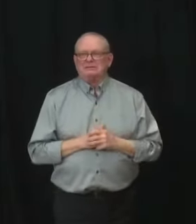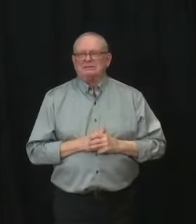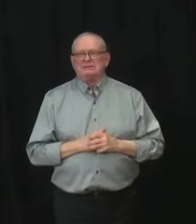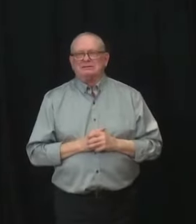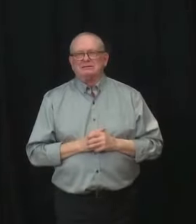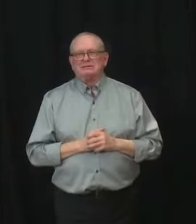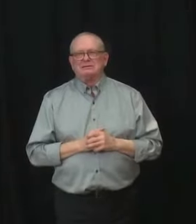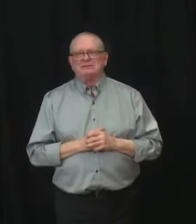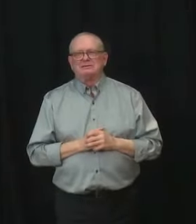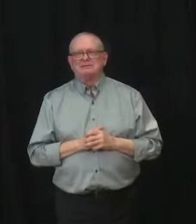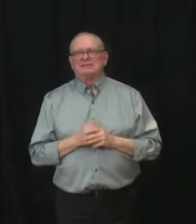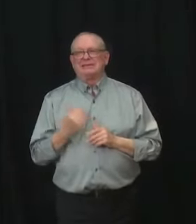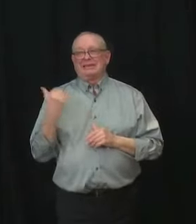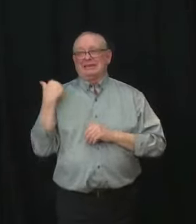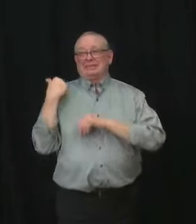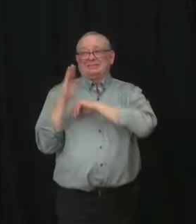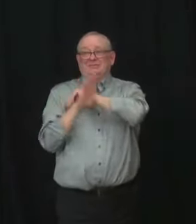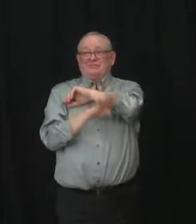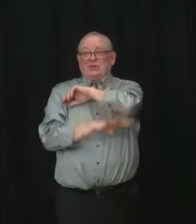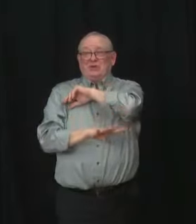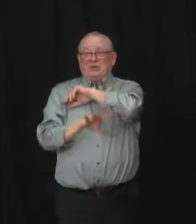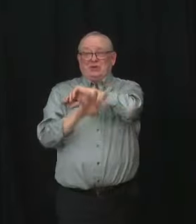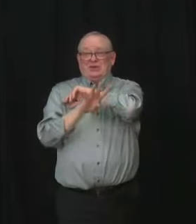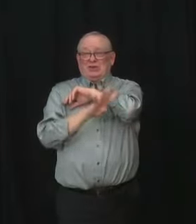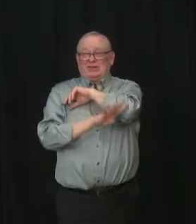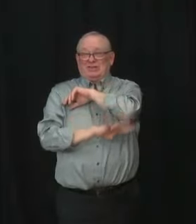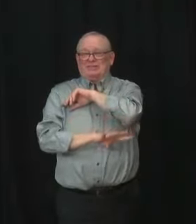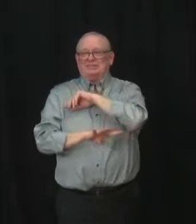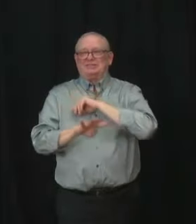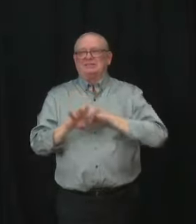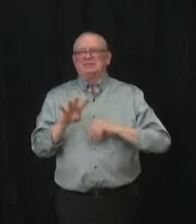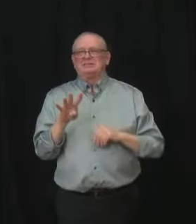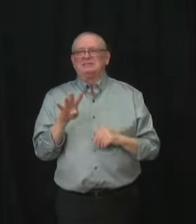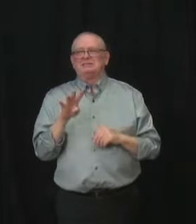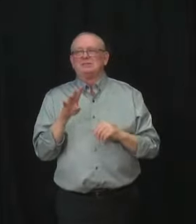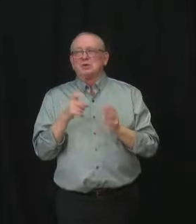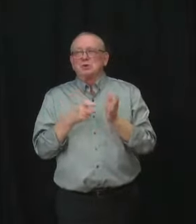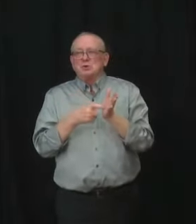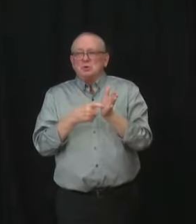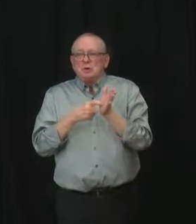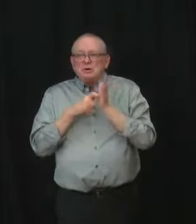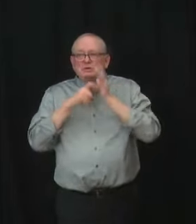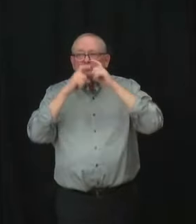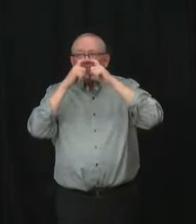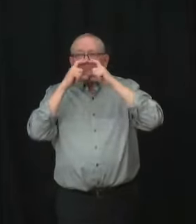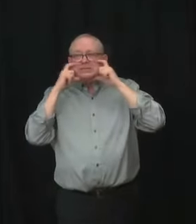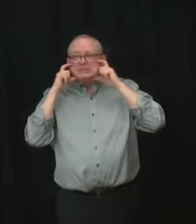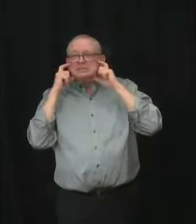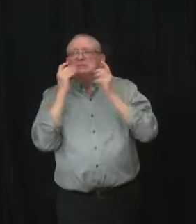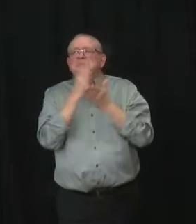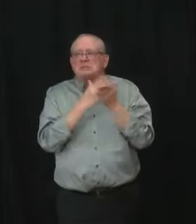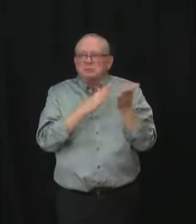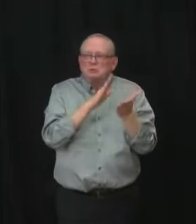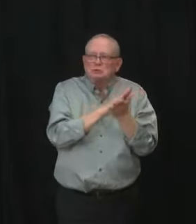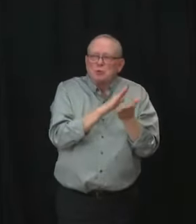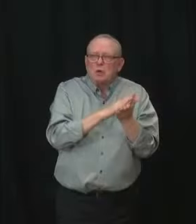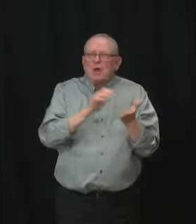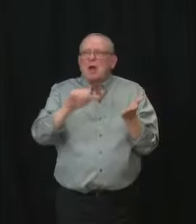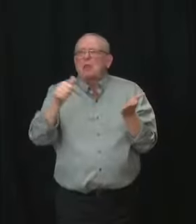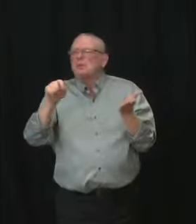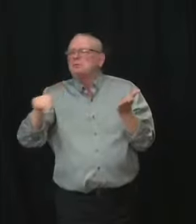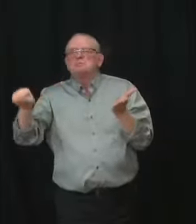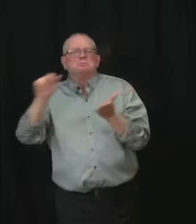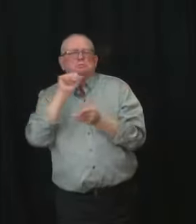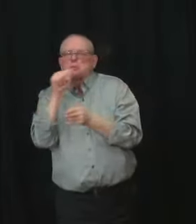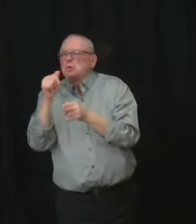the fall where we had masking in some schools and not in others. We did observe differences in outbreaks in